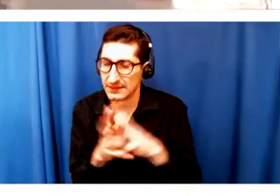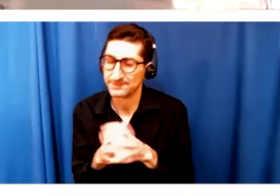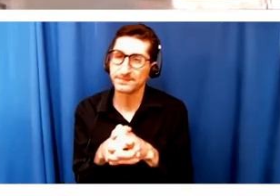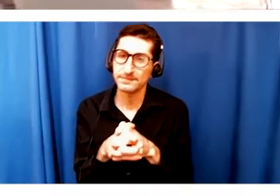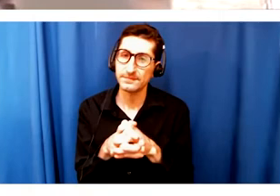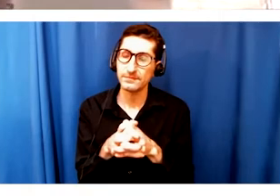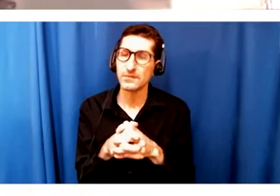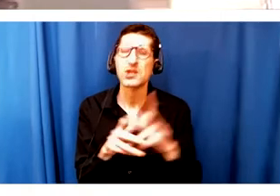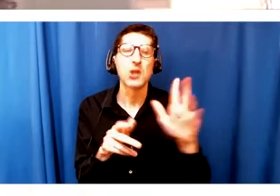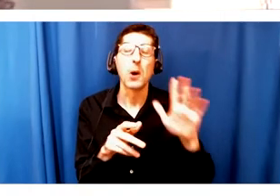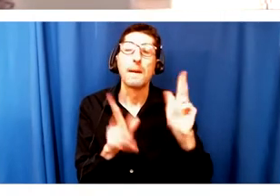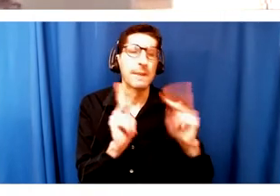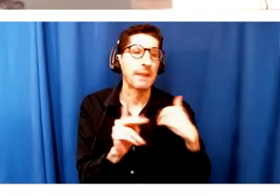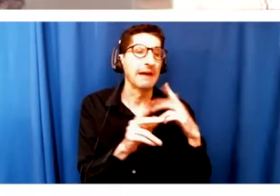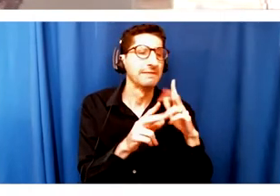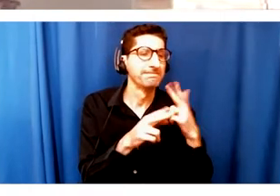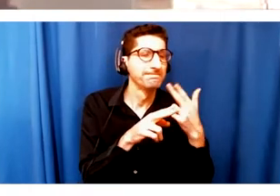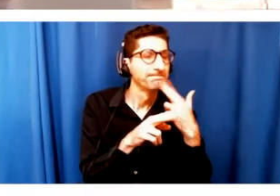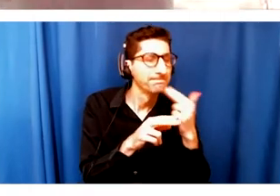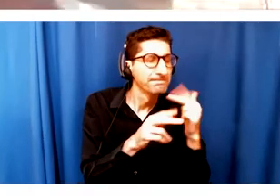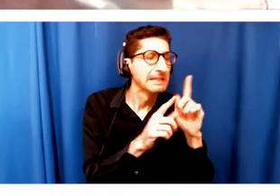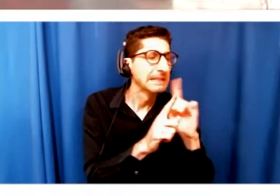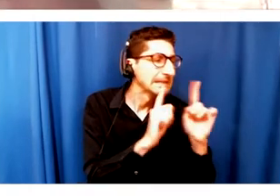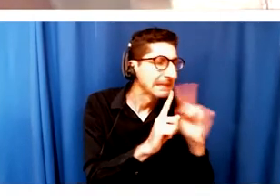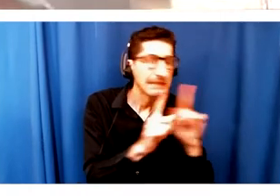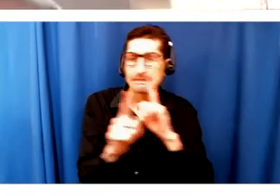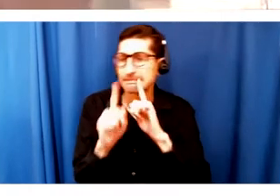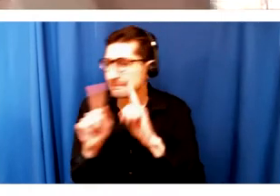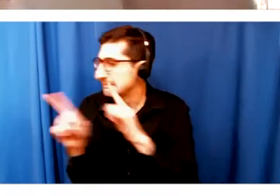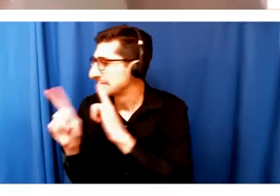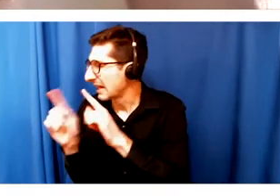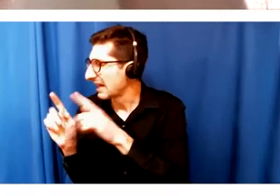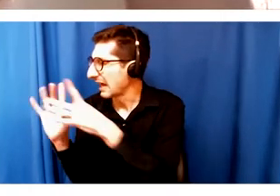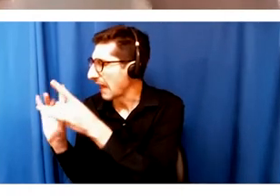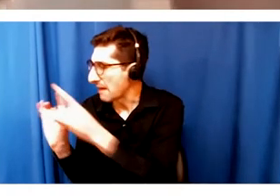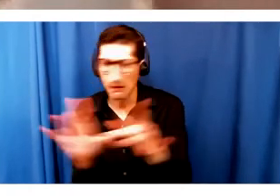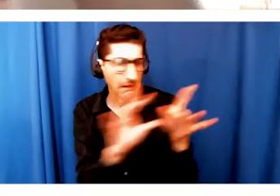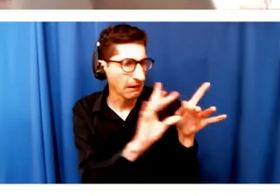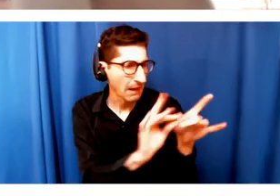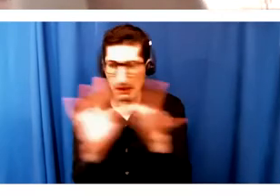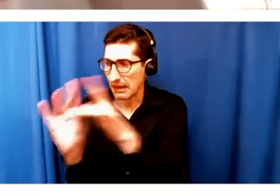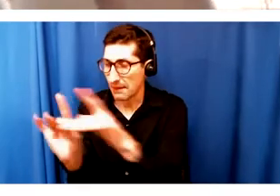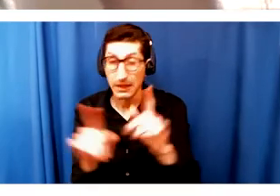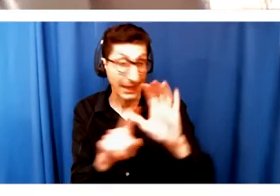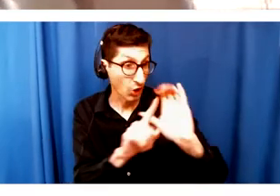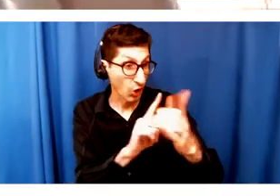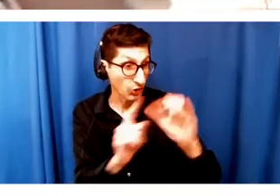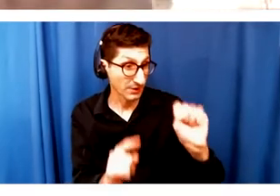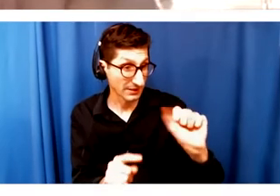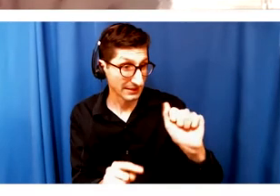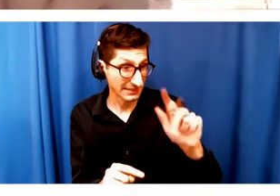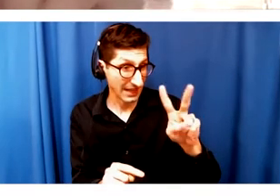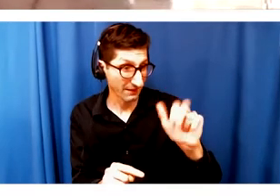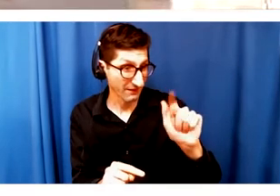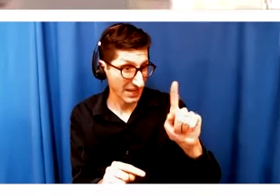-conversations that are happening in all these different pockets, then saying, well, hey, here's a group, Cultural Salvation, what are you talking about? You need to be talking